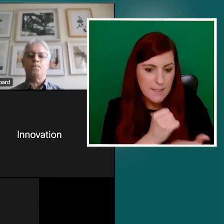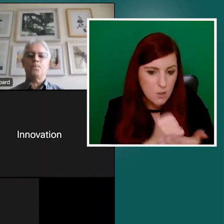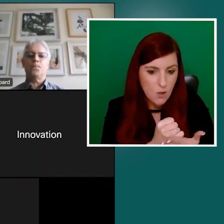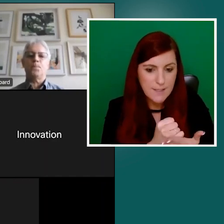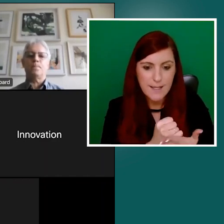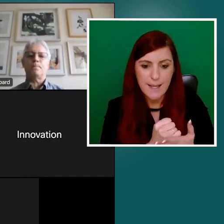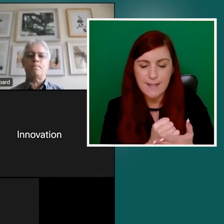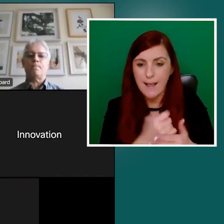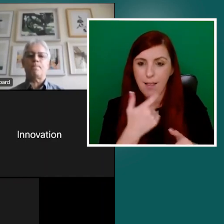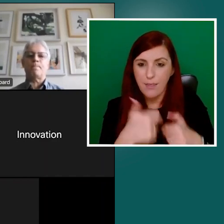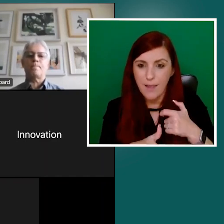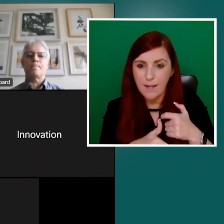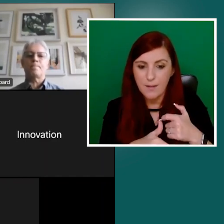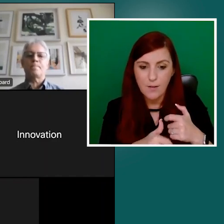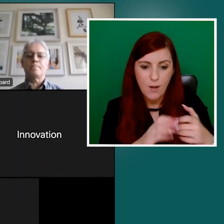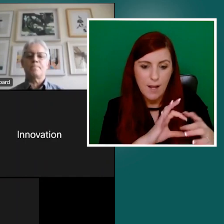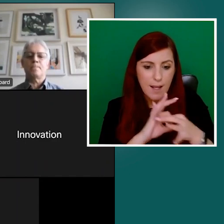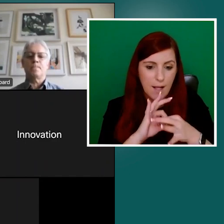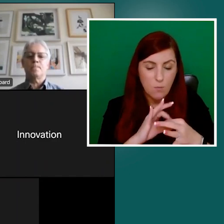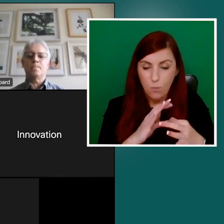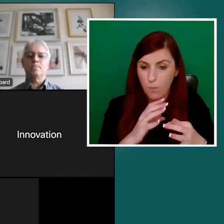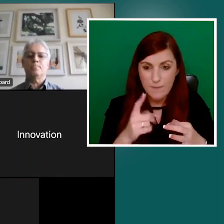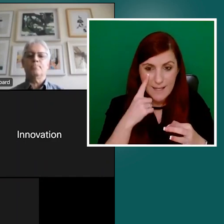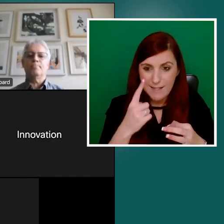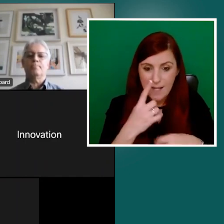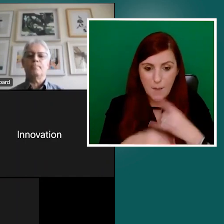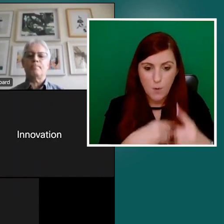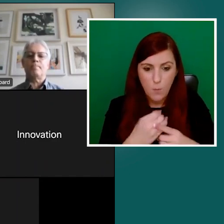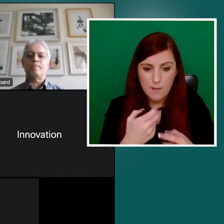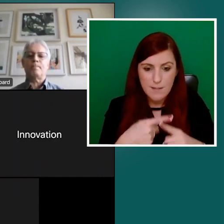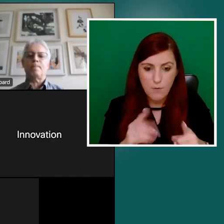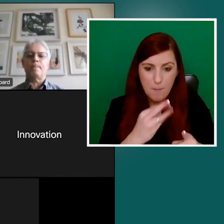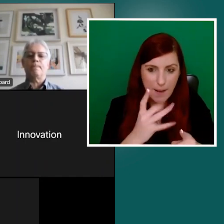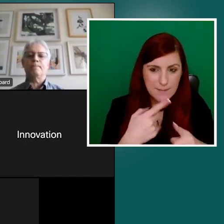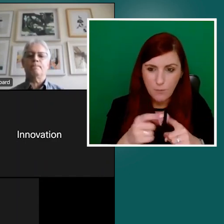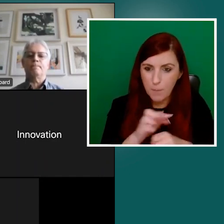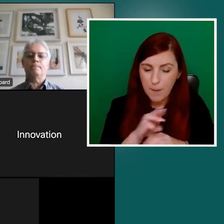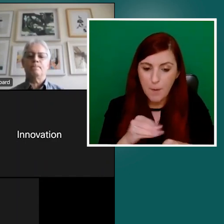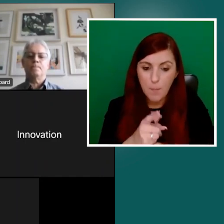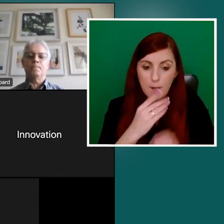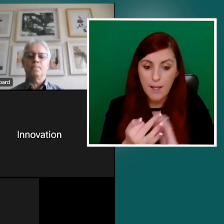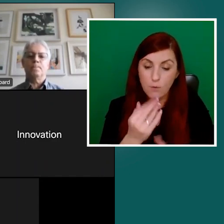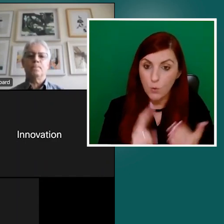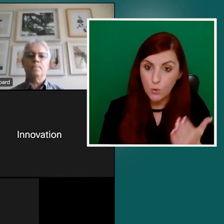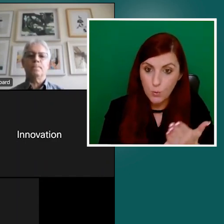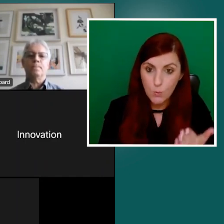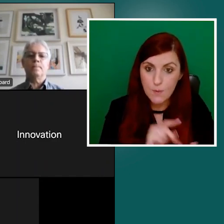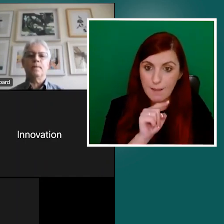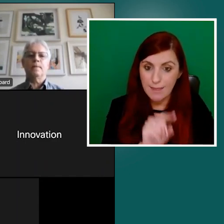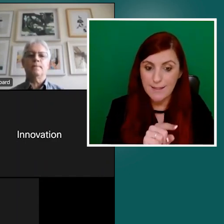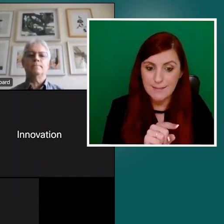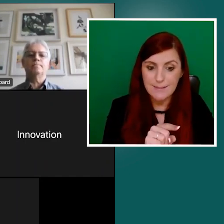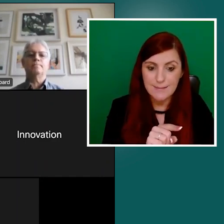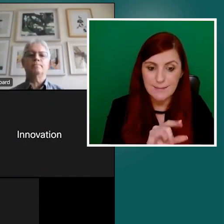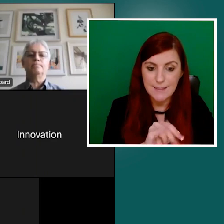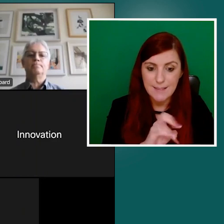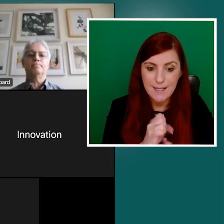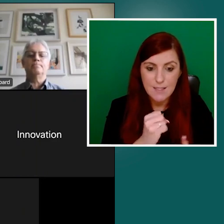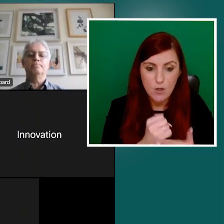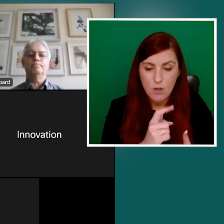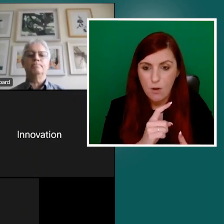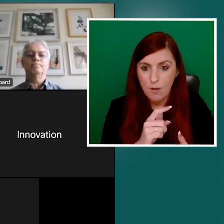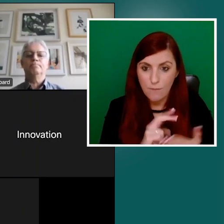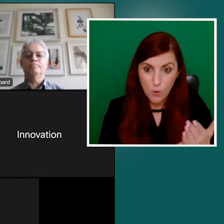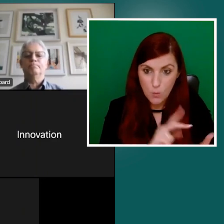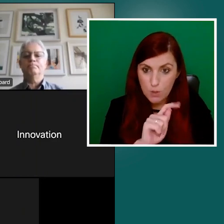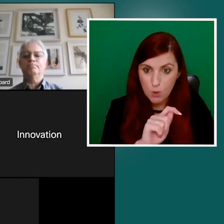banks, that if you use these, um, these tools, you will get better engagement. Um, you know, you will